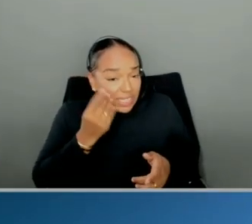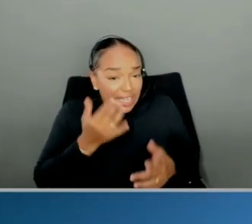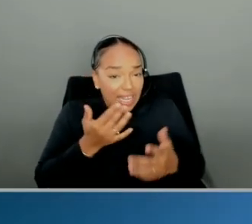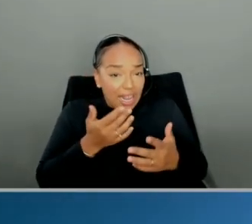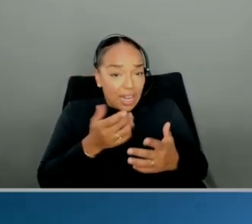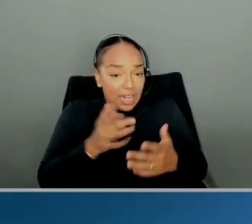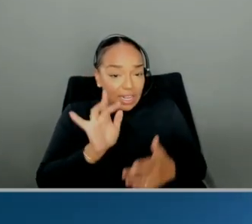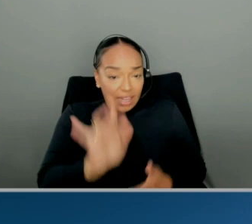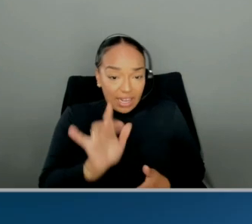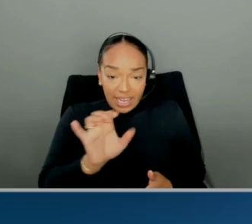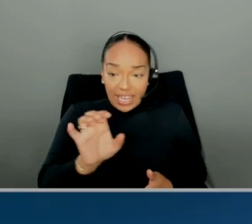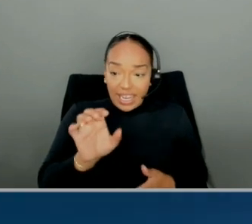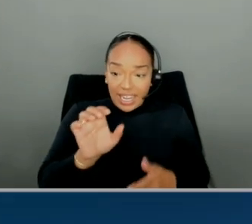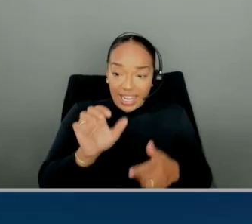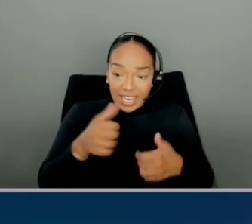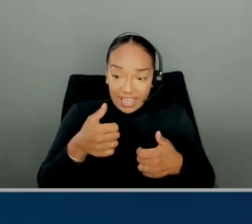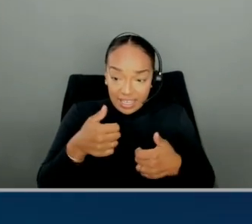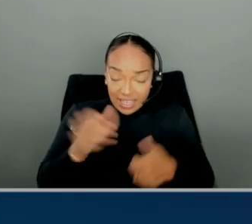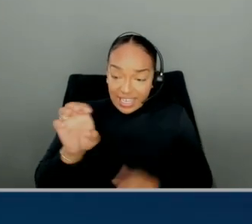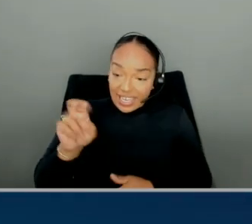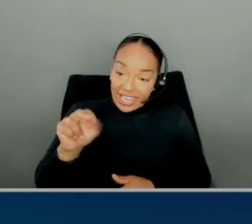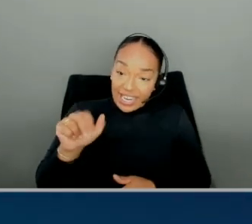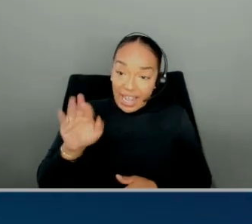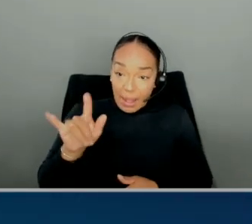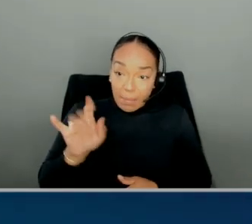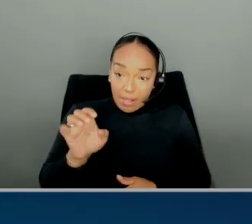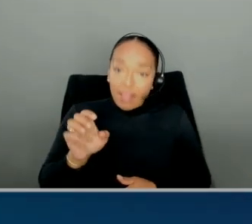statistics? Once the column statistics are enabled,